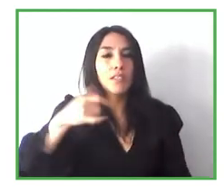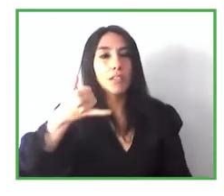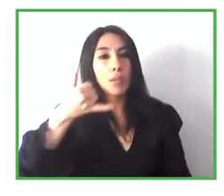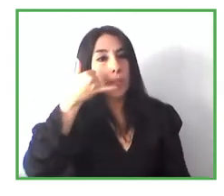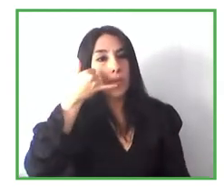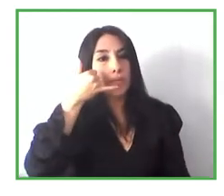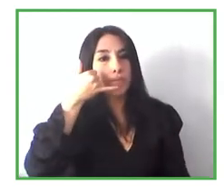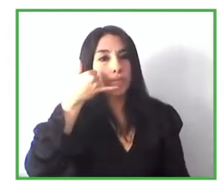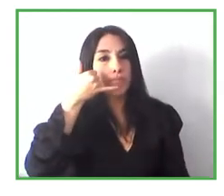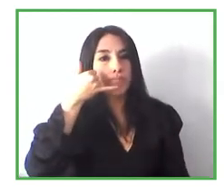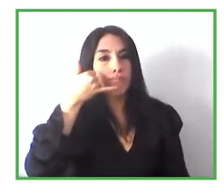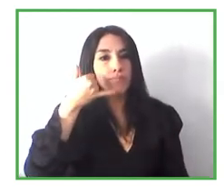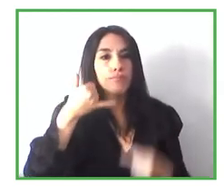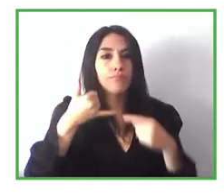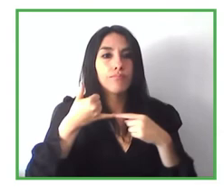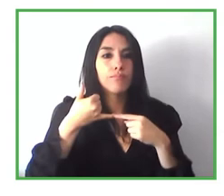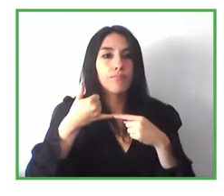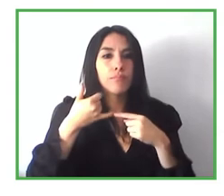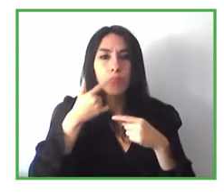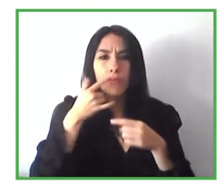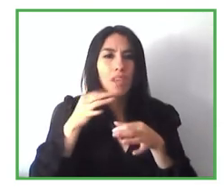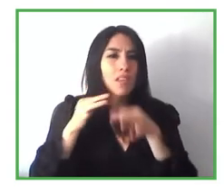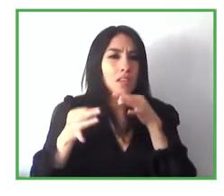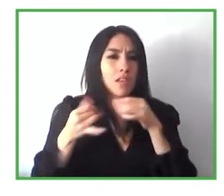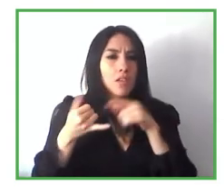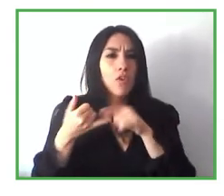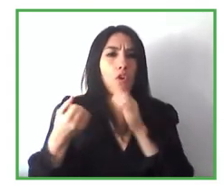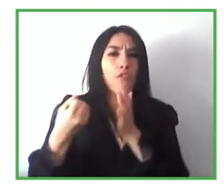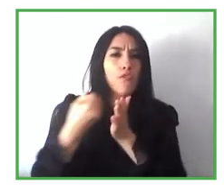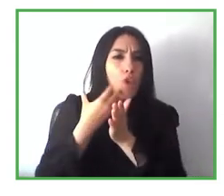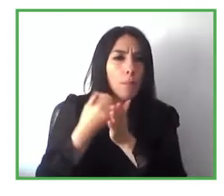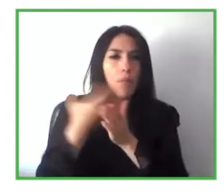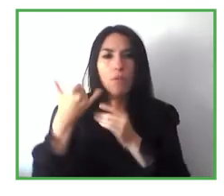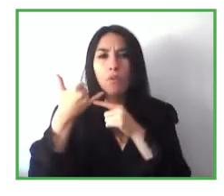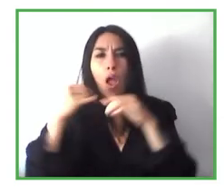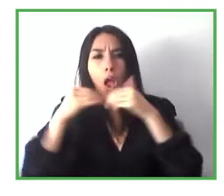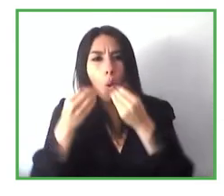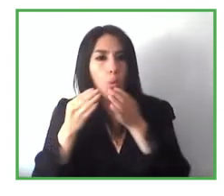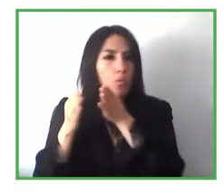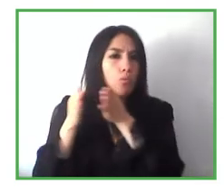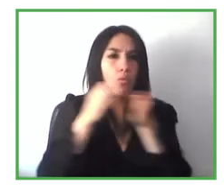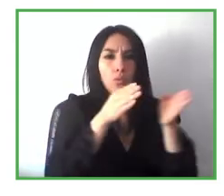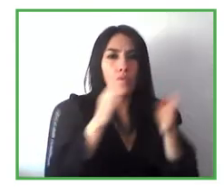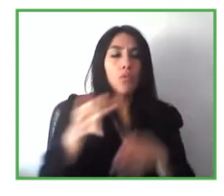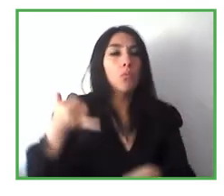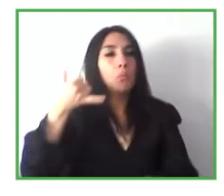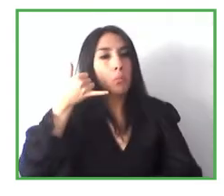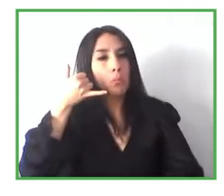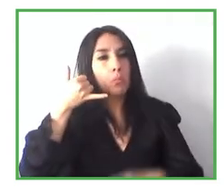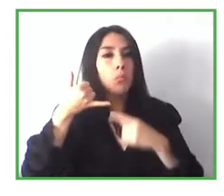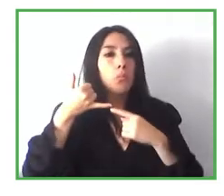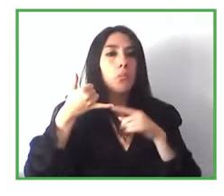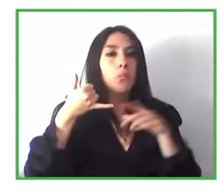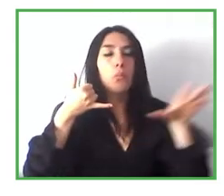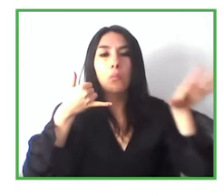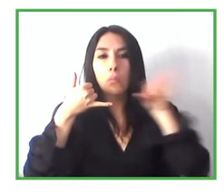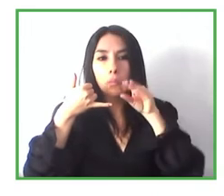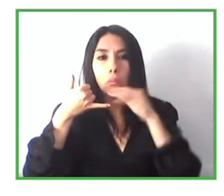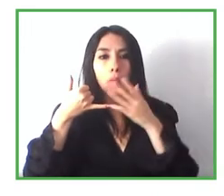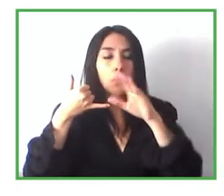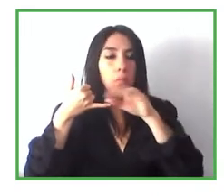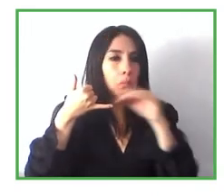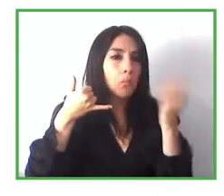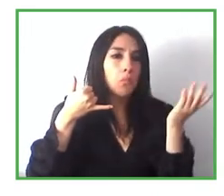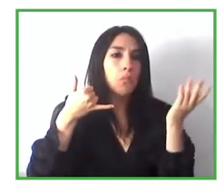is going to be able to just scan around and they're going to get the